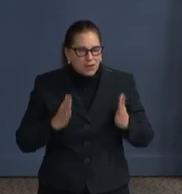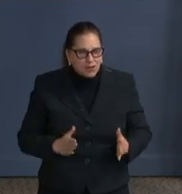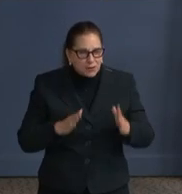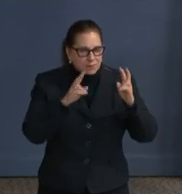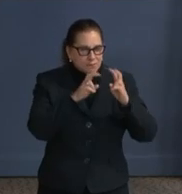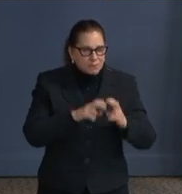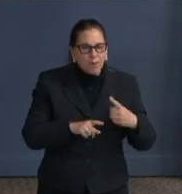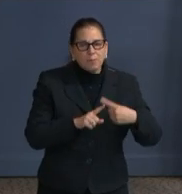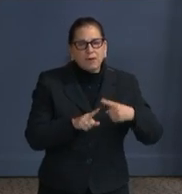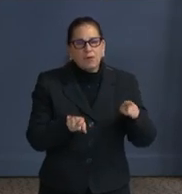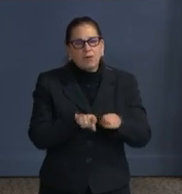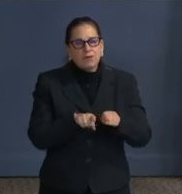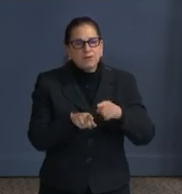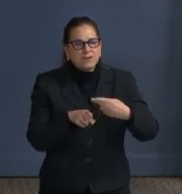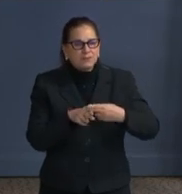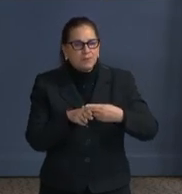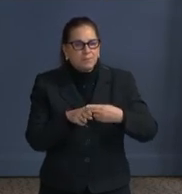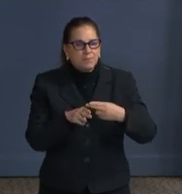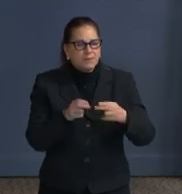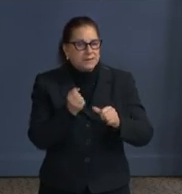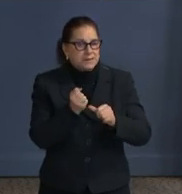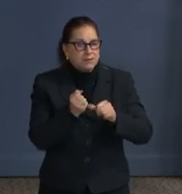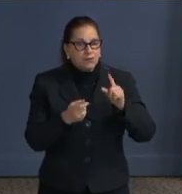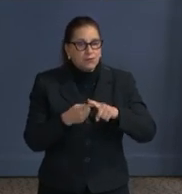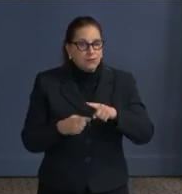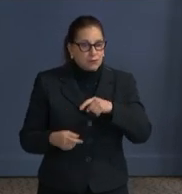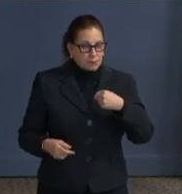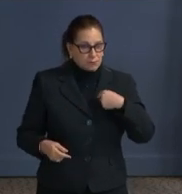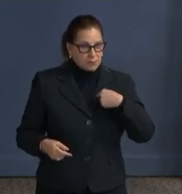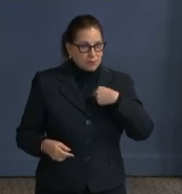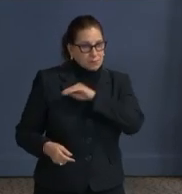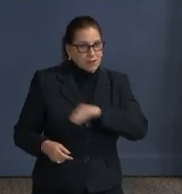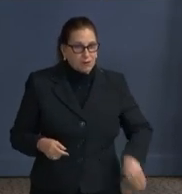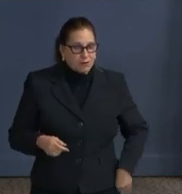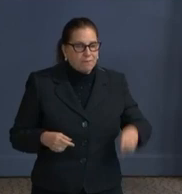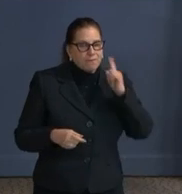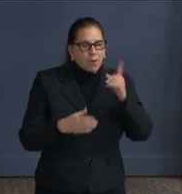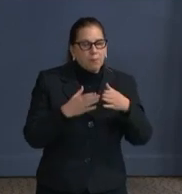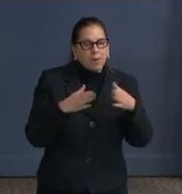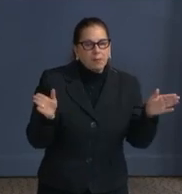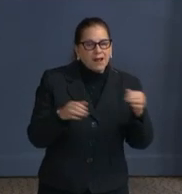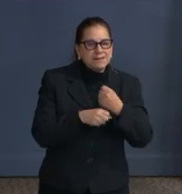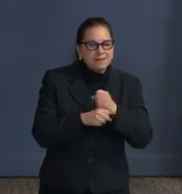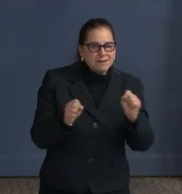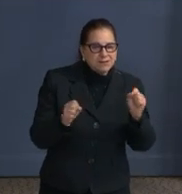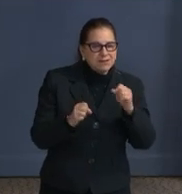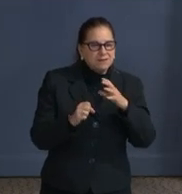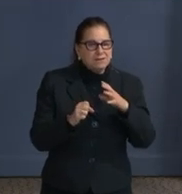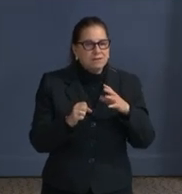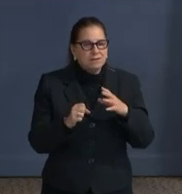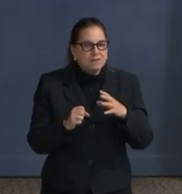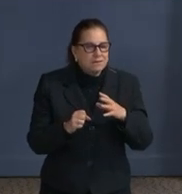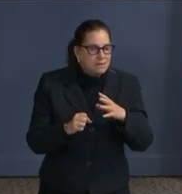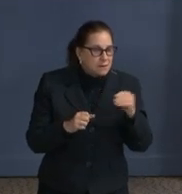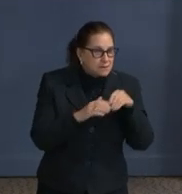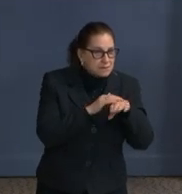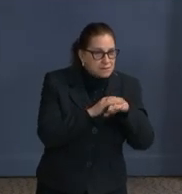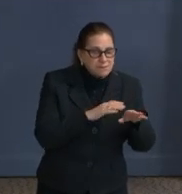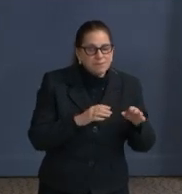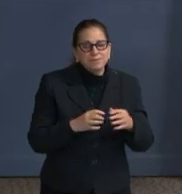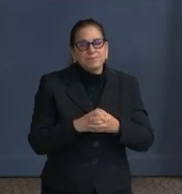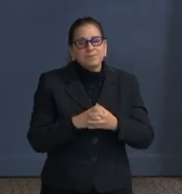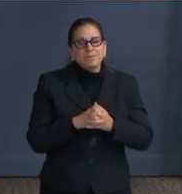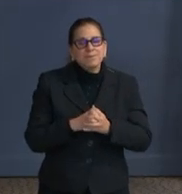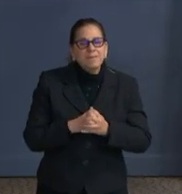mayor for public safety and justice. Roger cares deeply for our city, for the